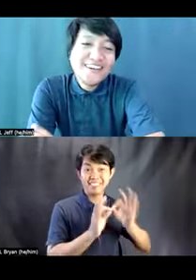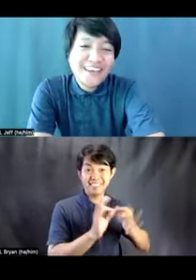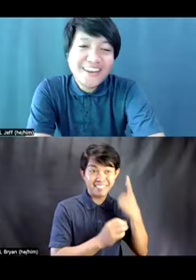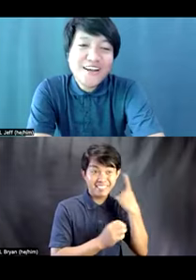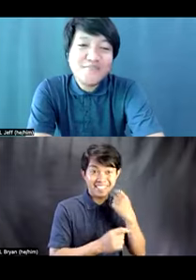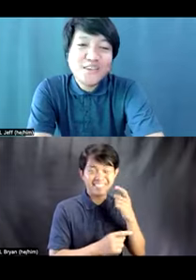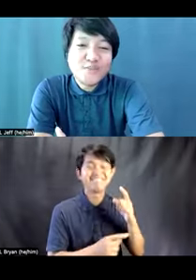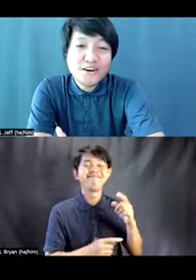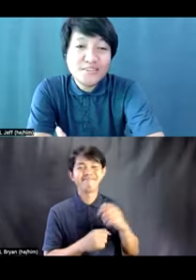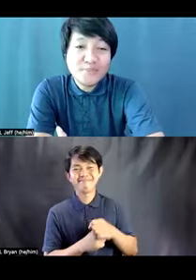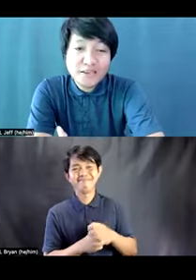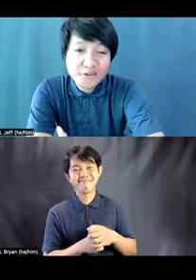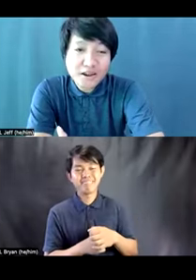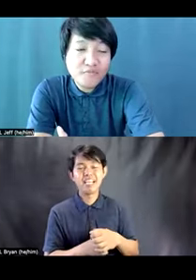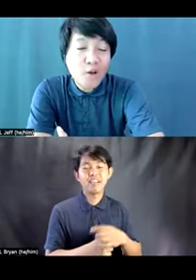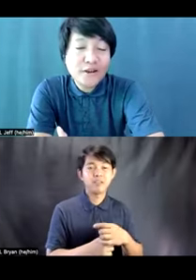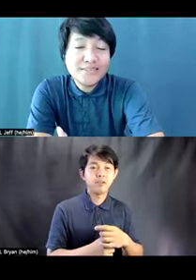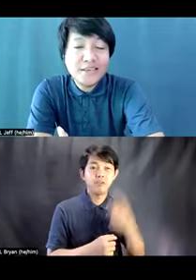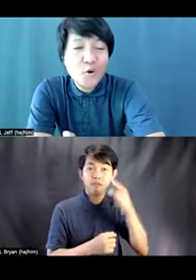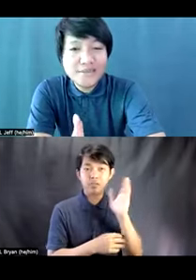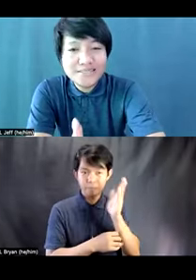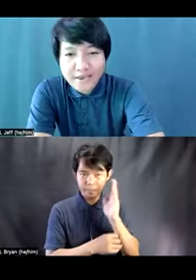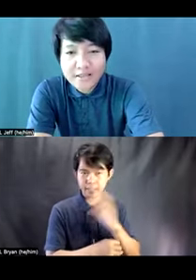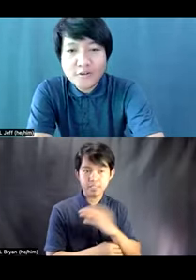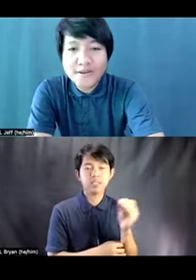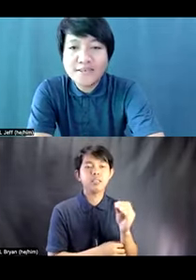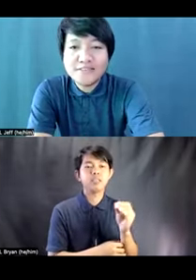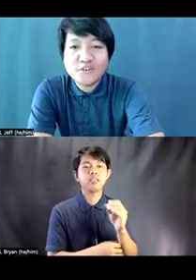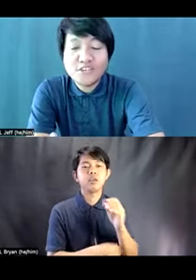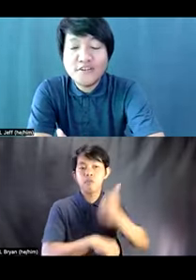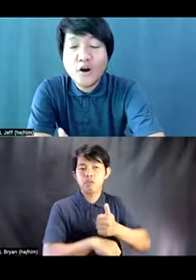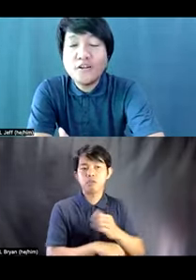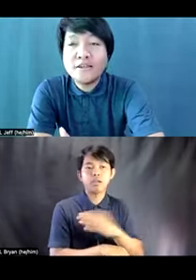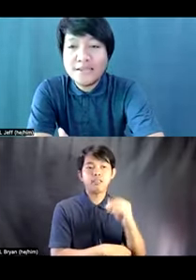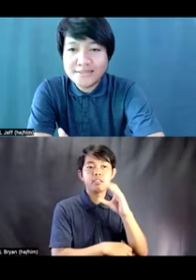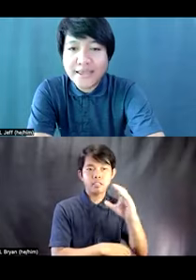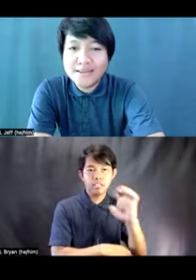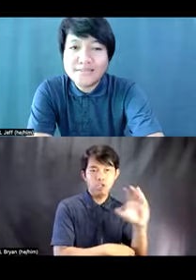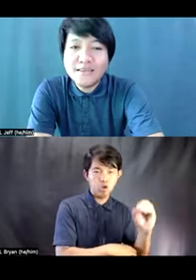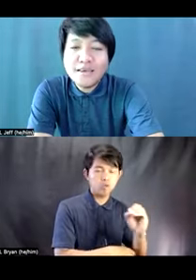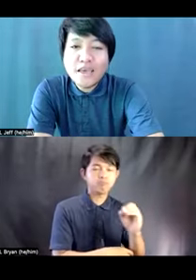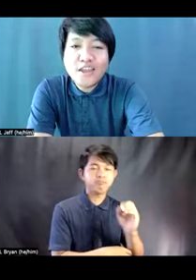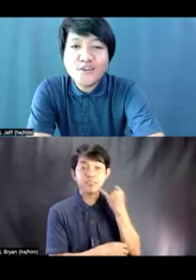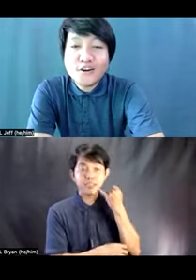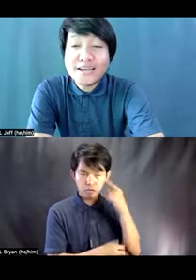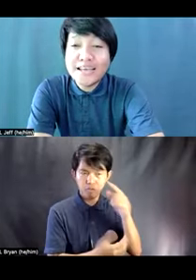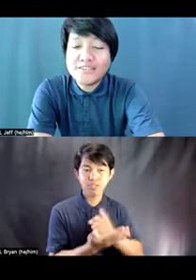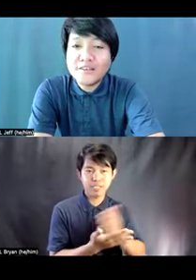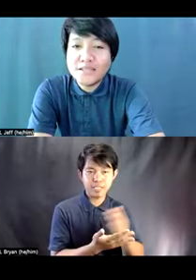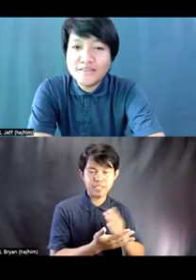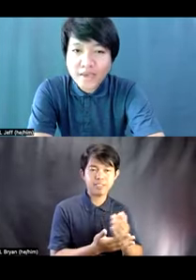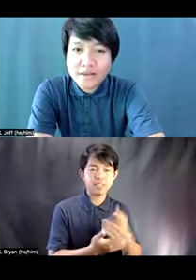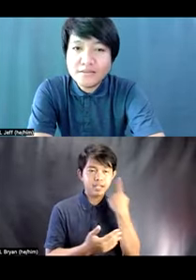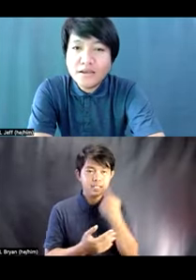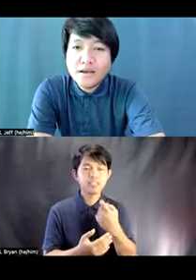and, um, for our speaker, uh, founder and CEO, Ms. Jael Cortez for sharing all her insights and to the organizers